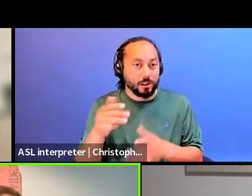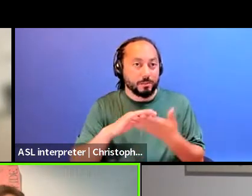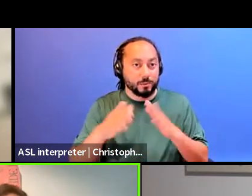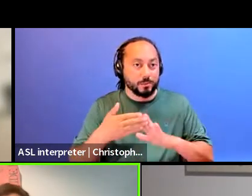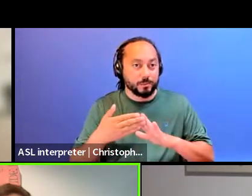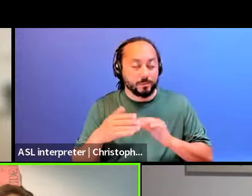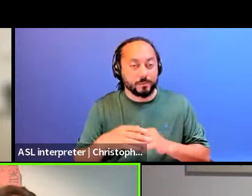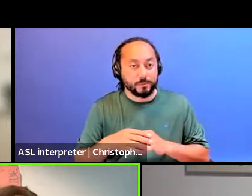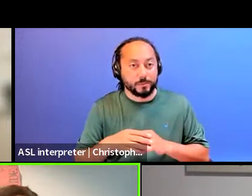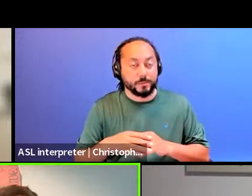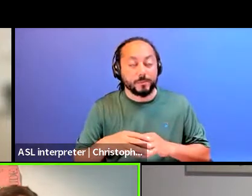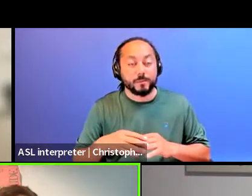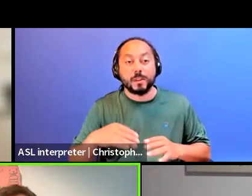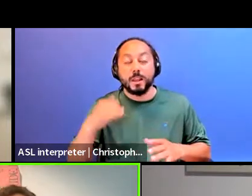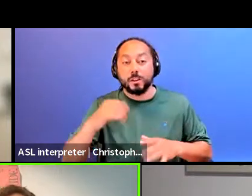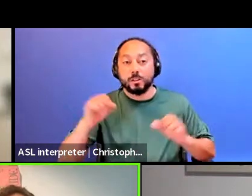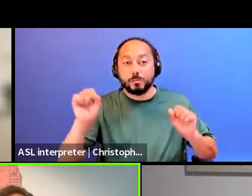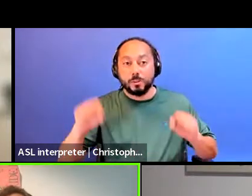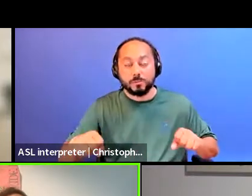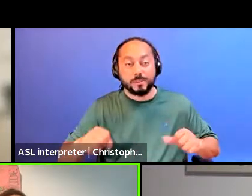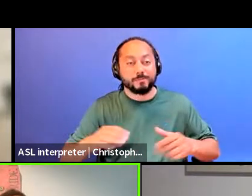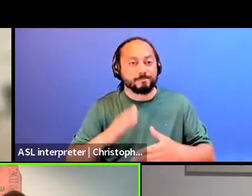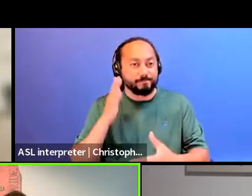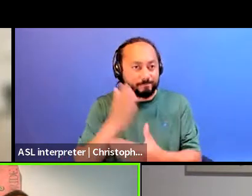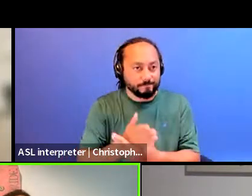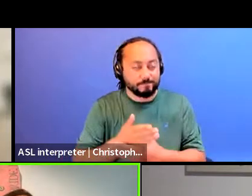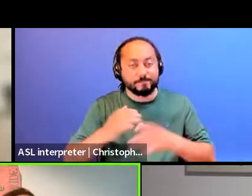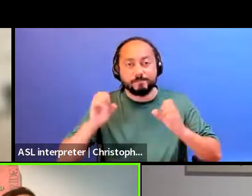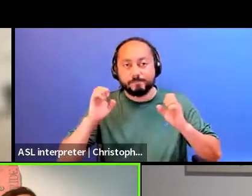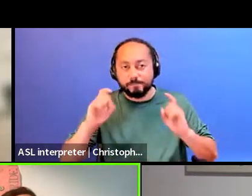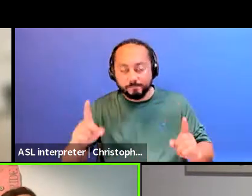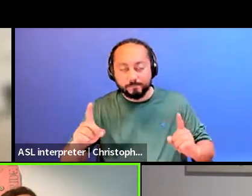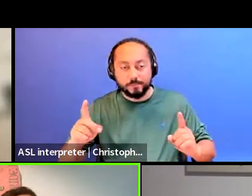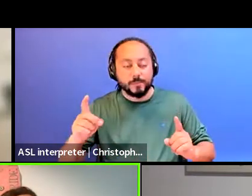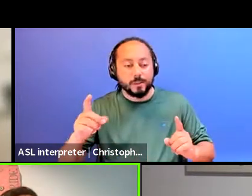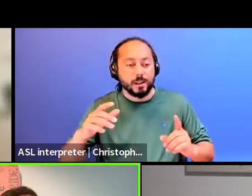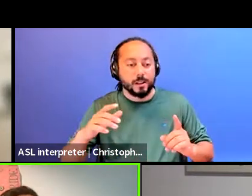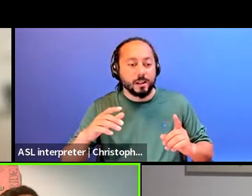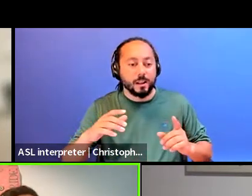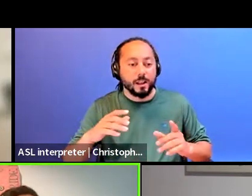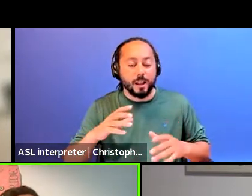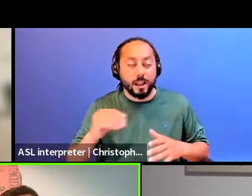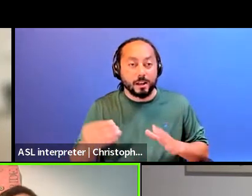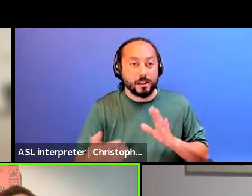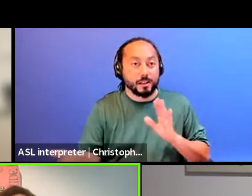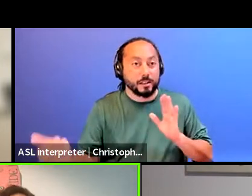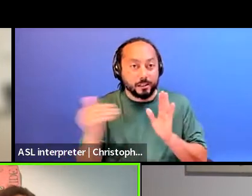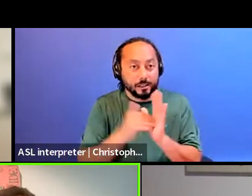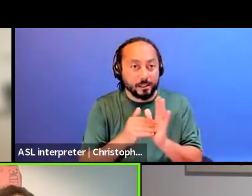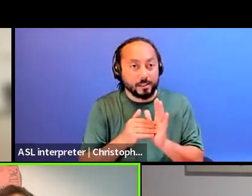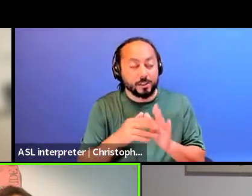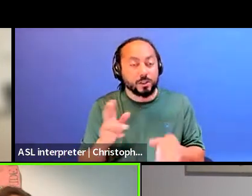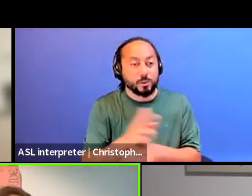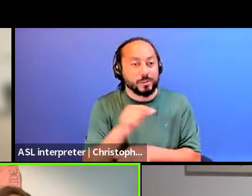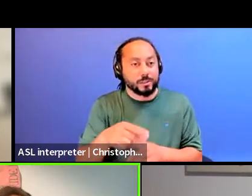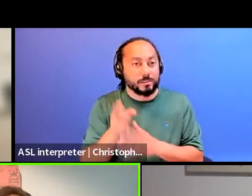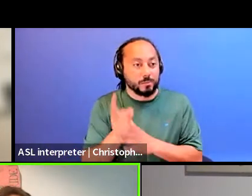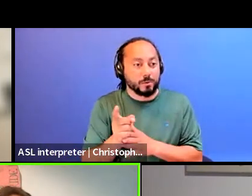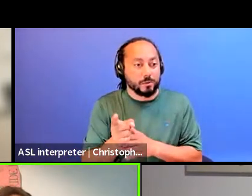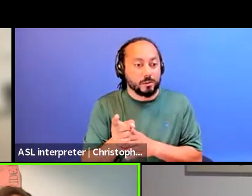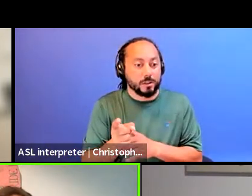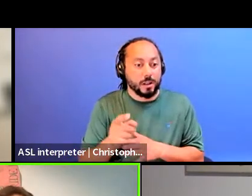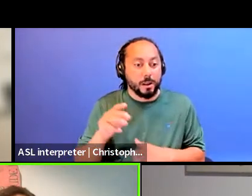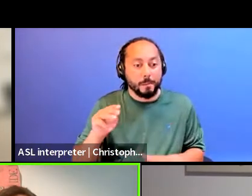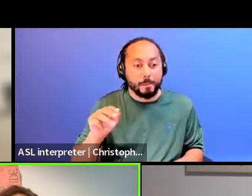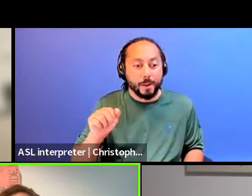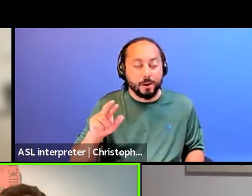possibility to intervene and educate and help people again, uh, you know, to, to use this moment, you know, as Maryam Kaba and Kelly